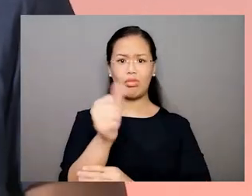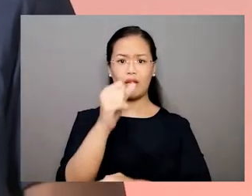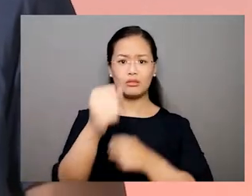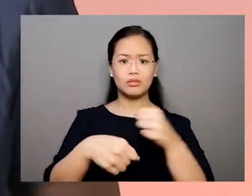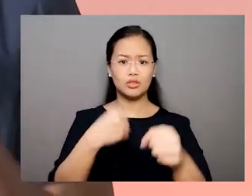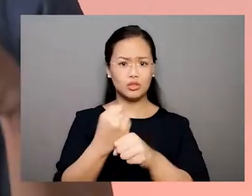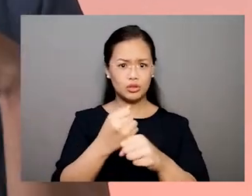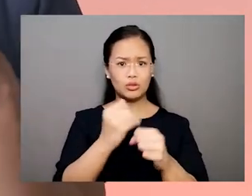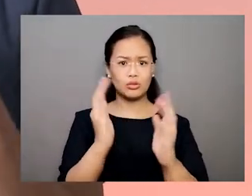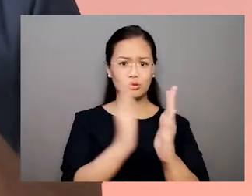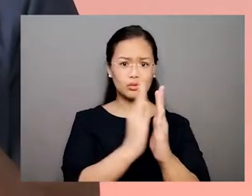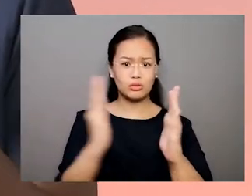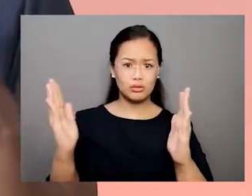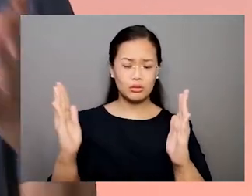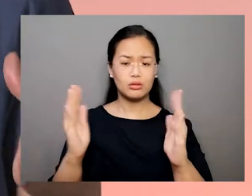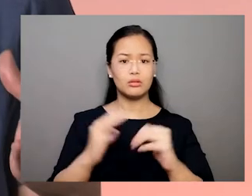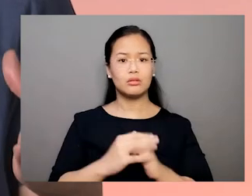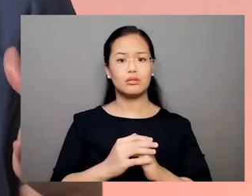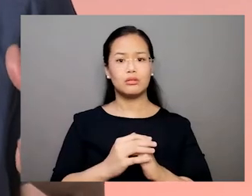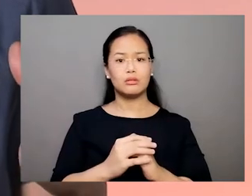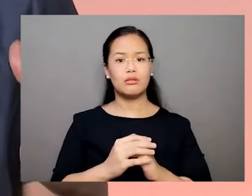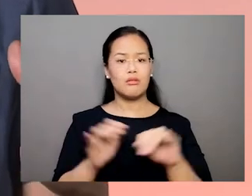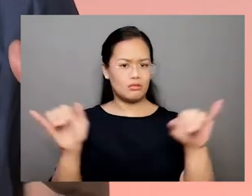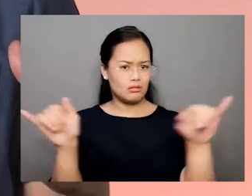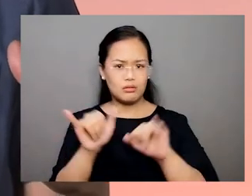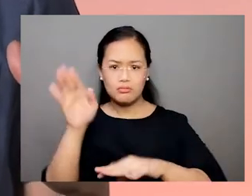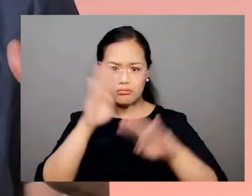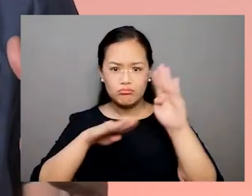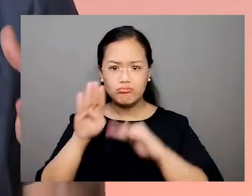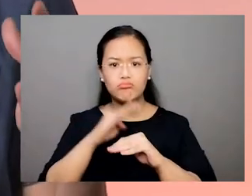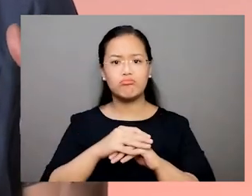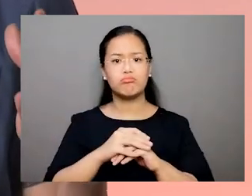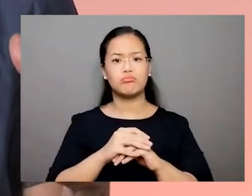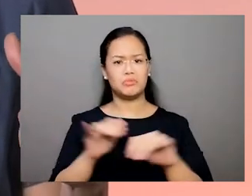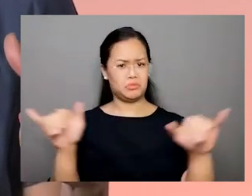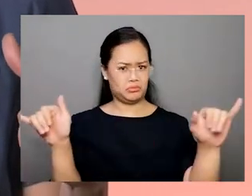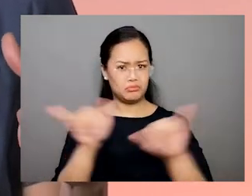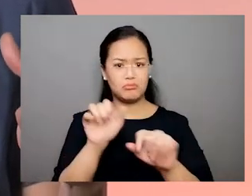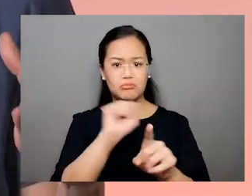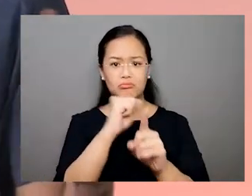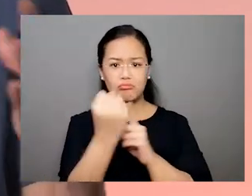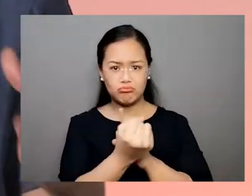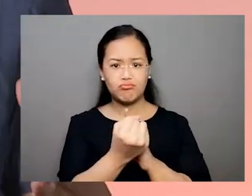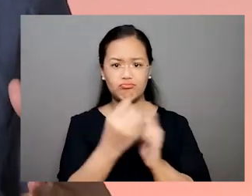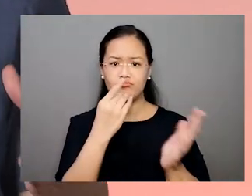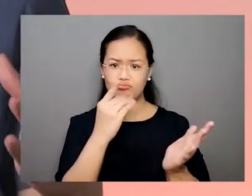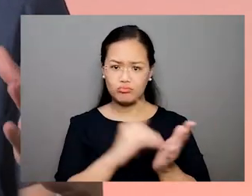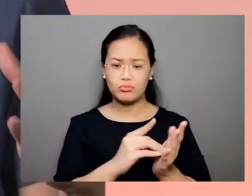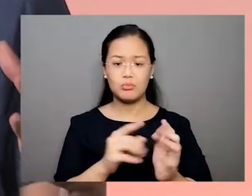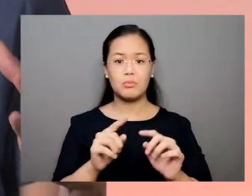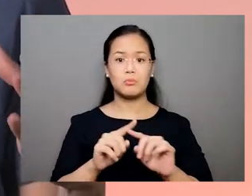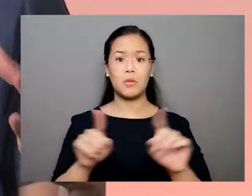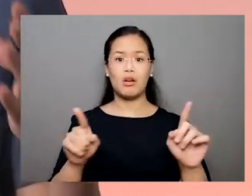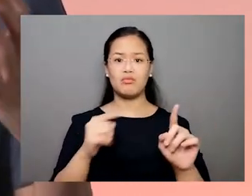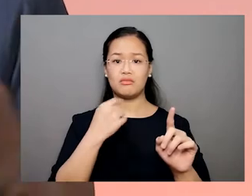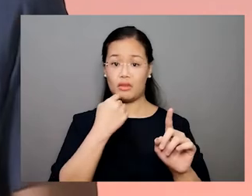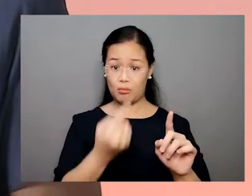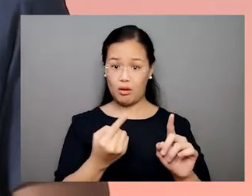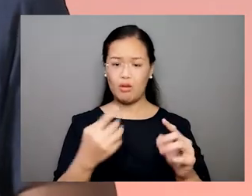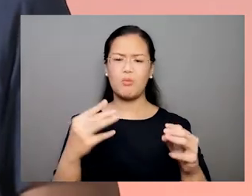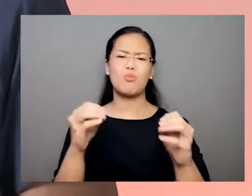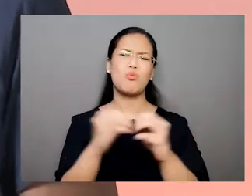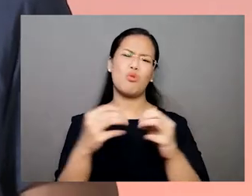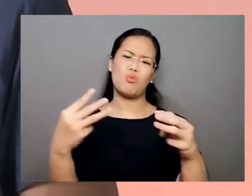They cover the same problem and the situation, as documented, had